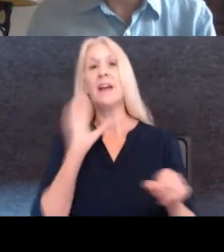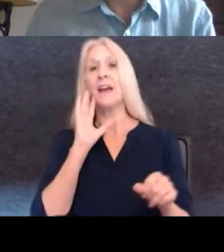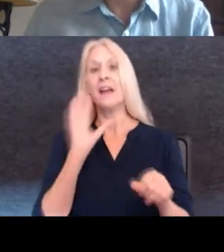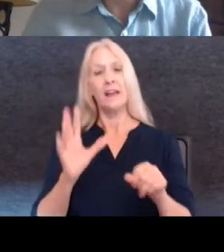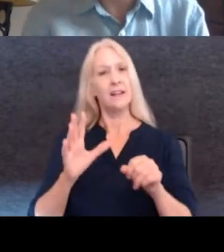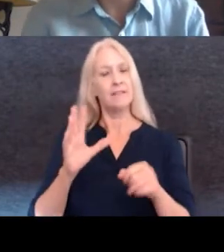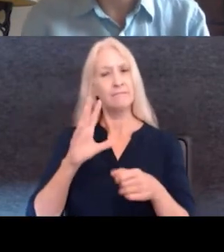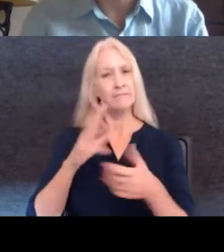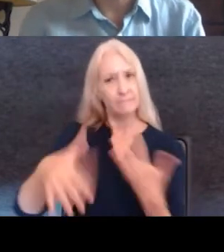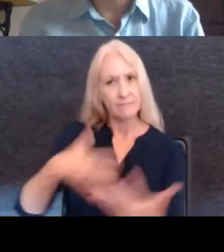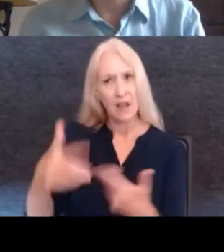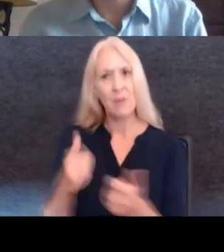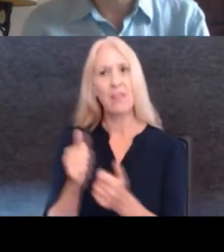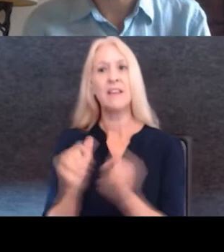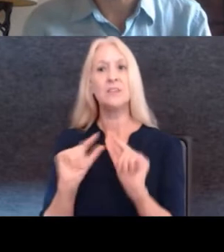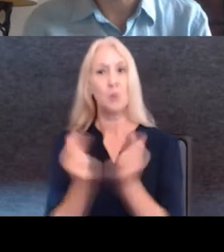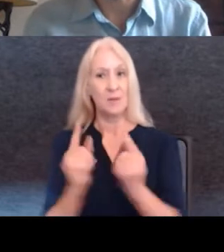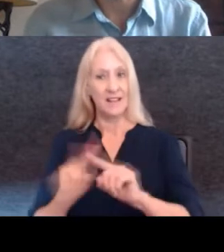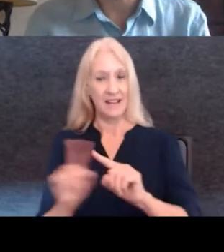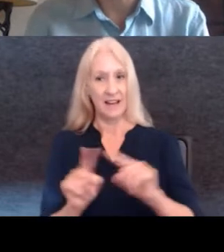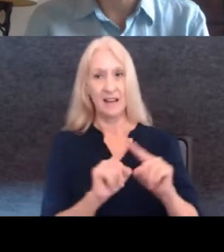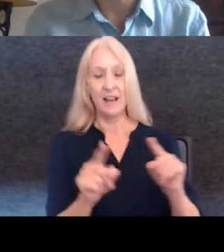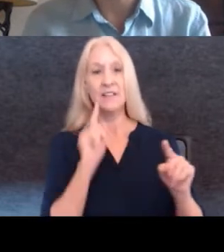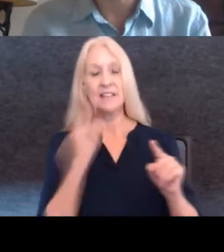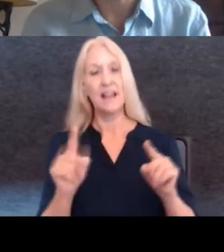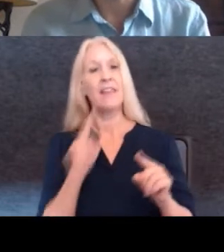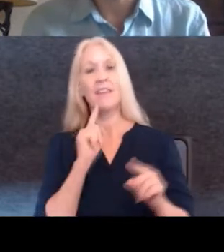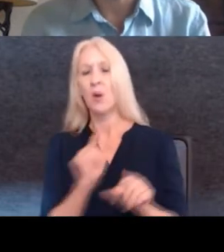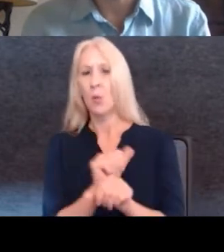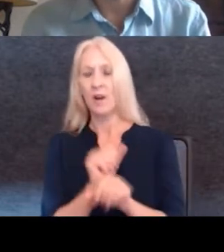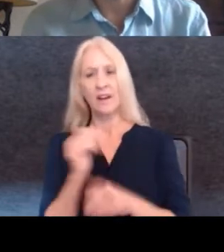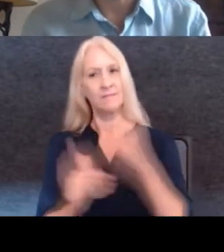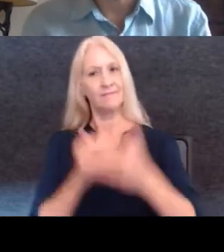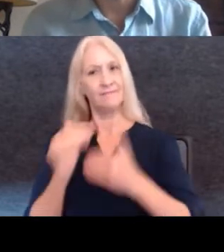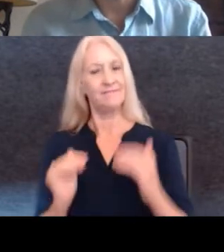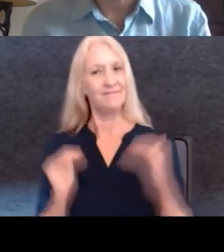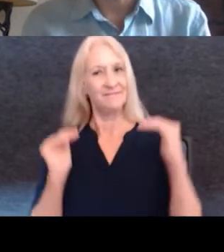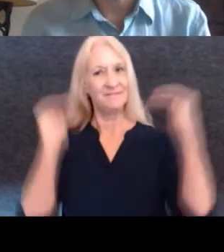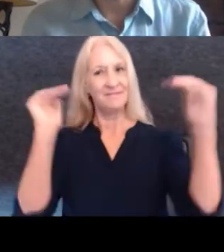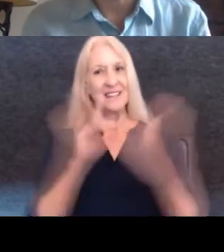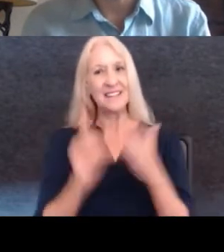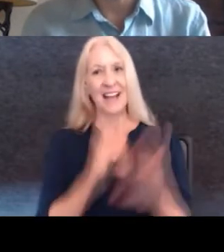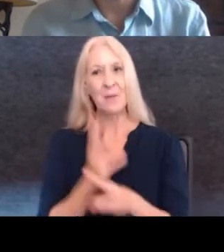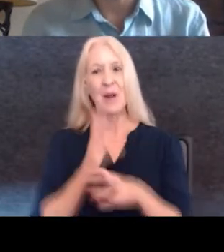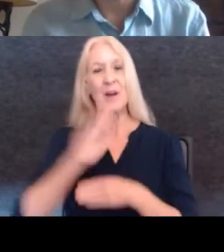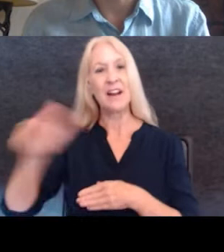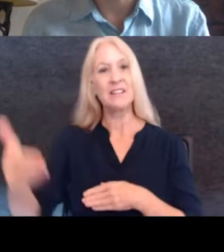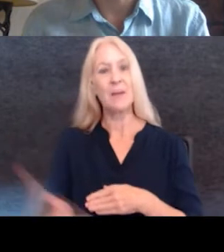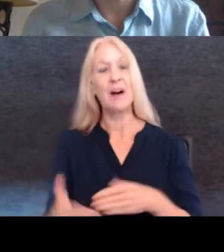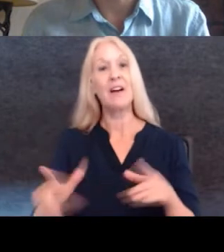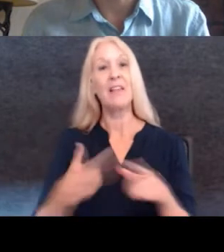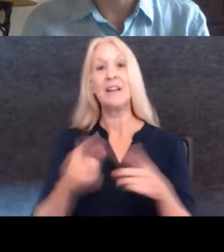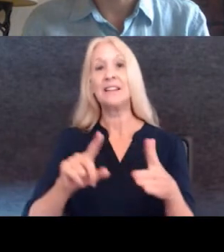group as they're making their way and making their mark in the design world. I want to introduce you and then we'll get started. We have, we're going to